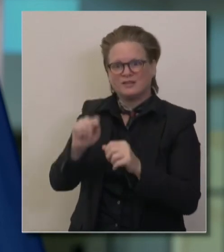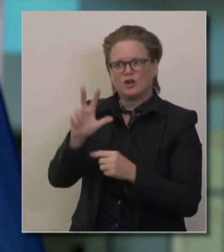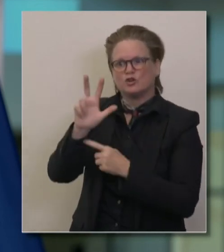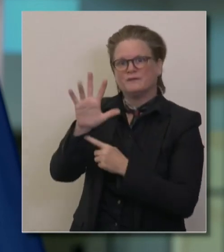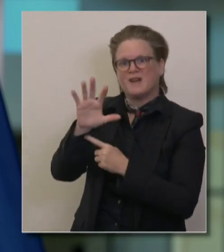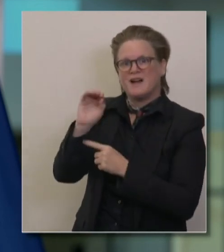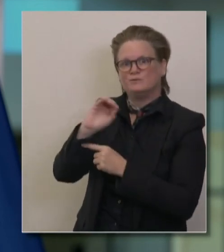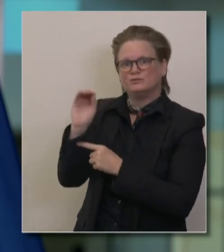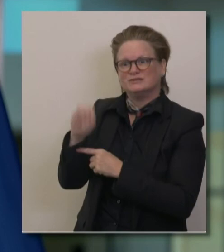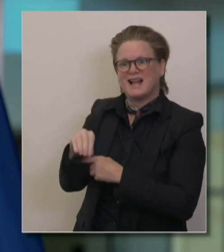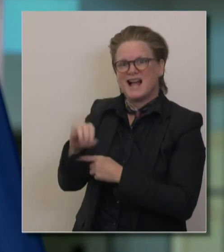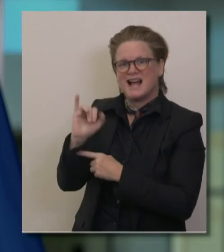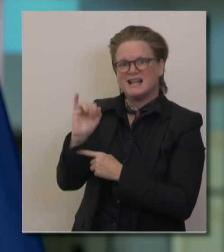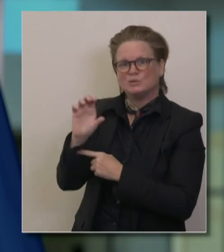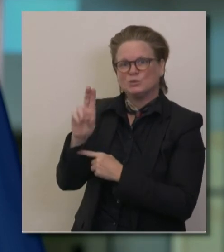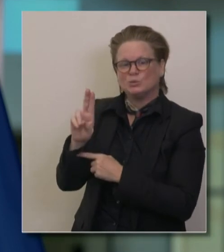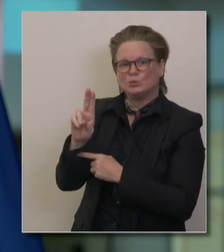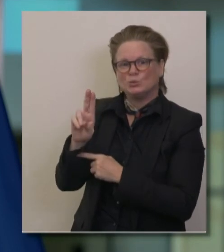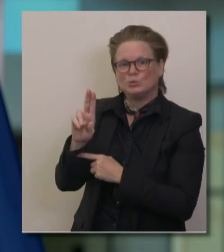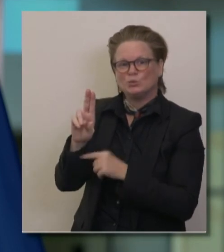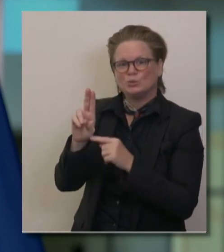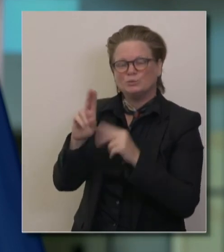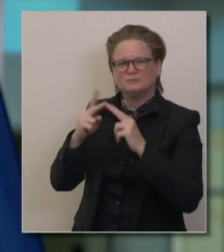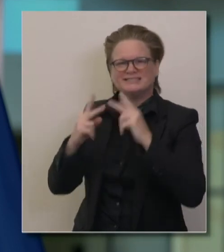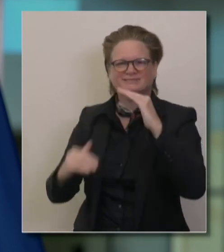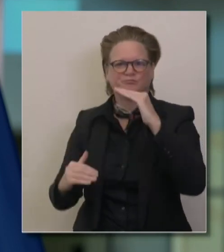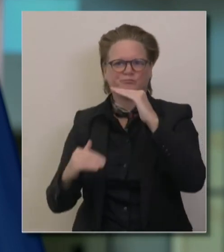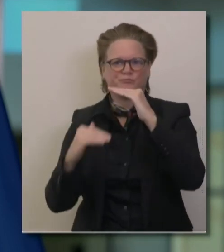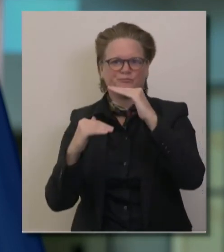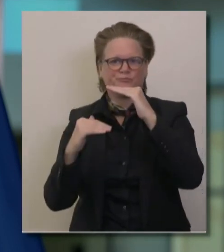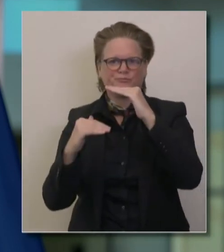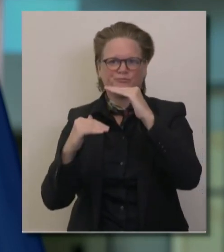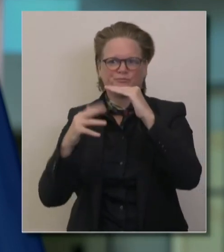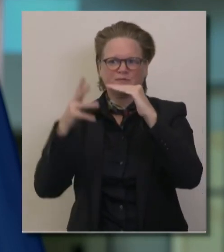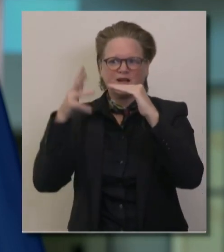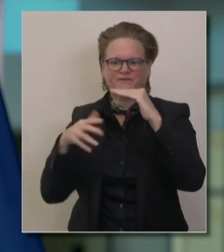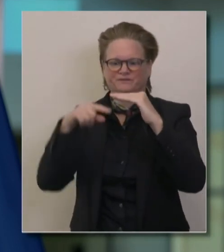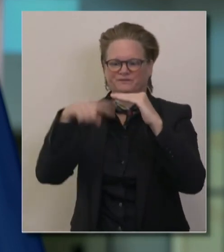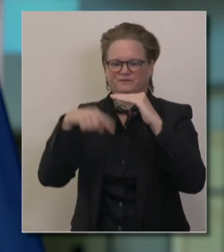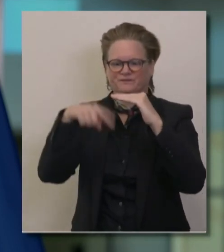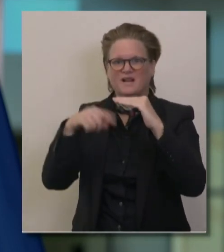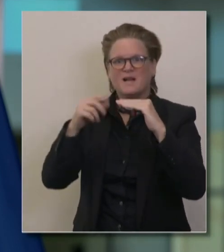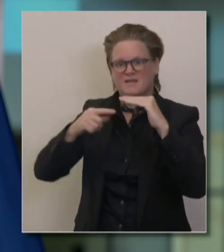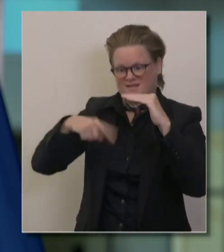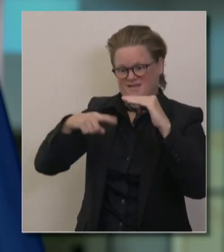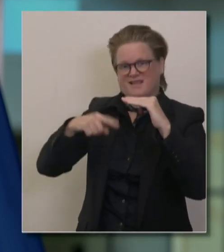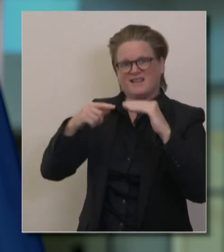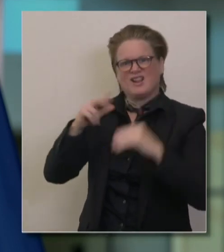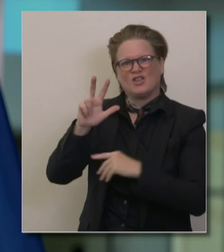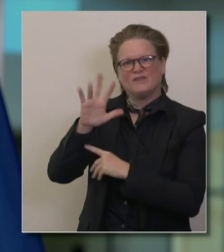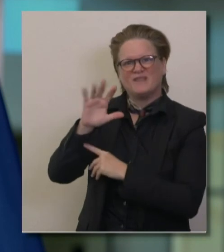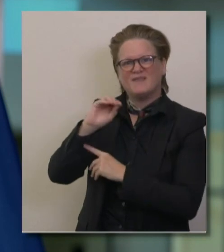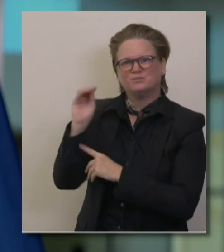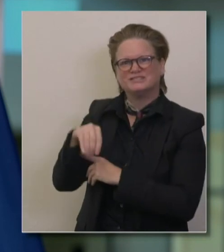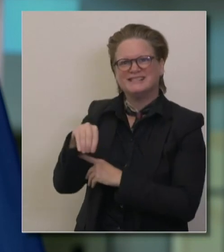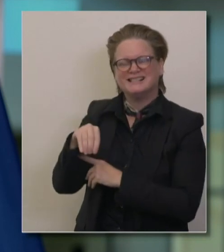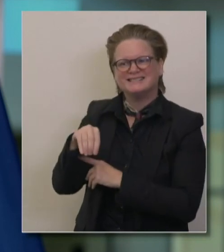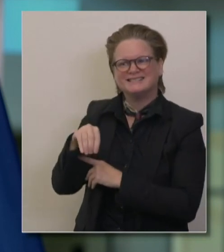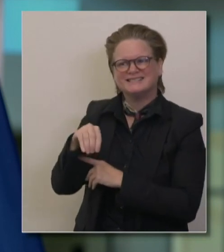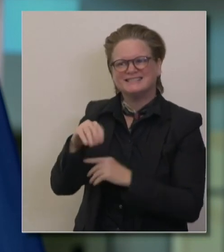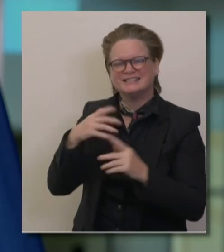capacity filled up with COVID positive patients. We've seen that figure eclipsed. We think about that as new